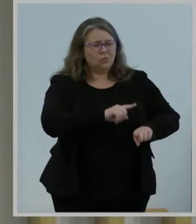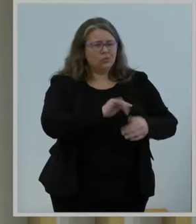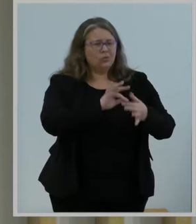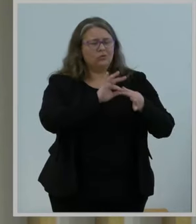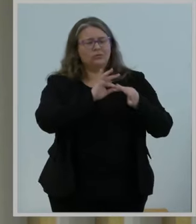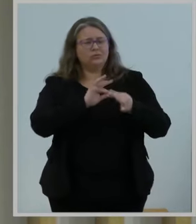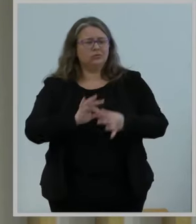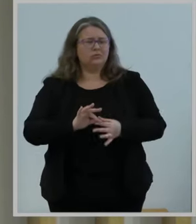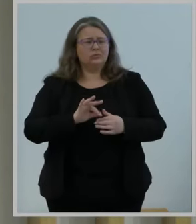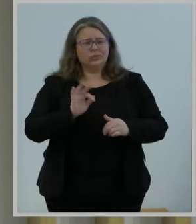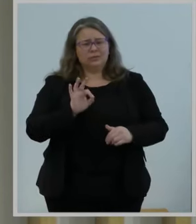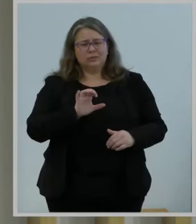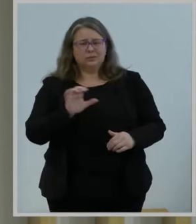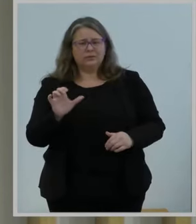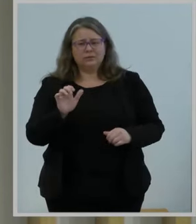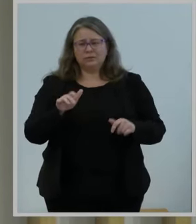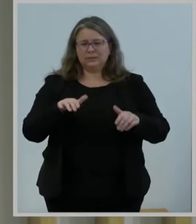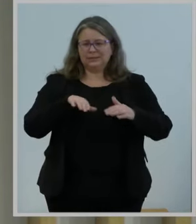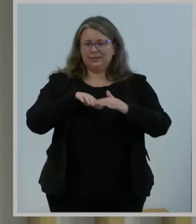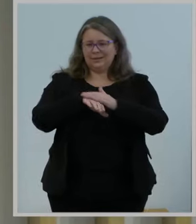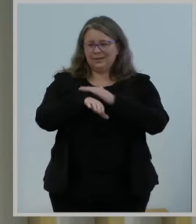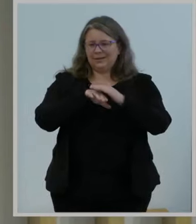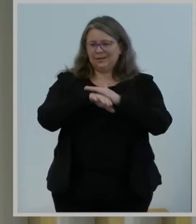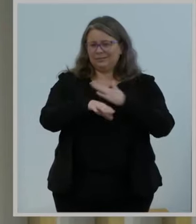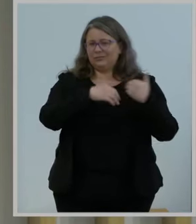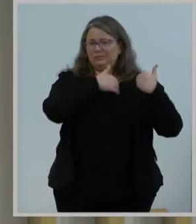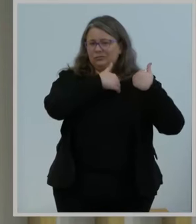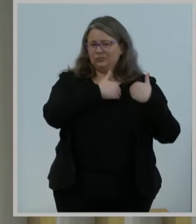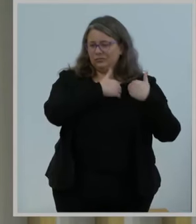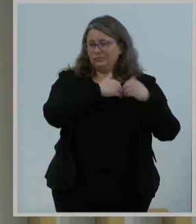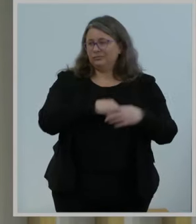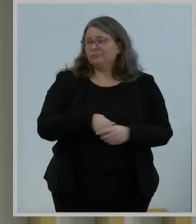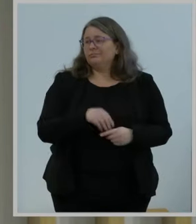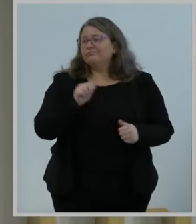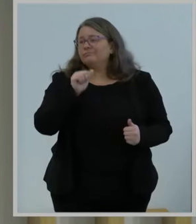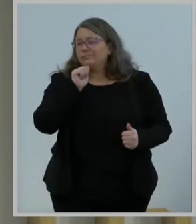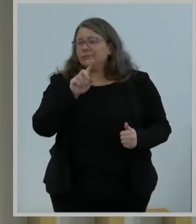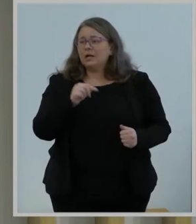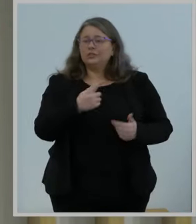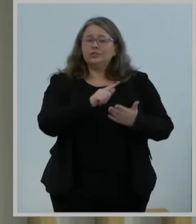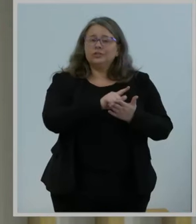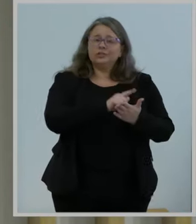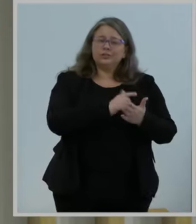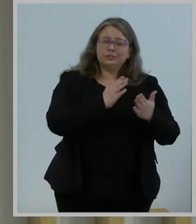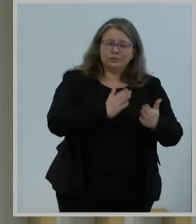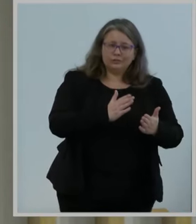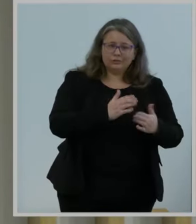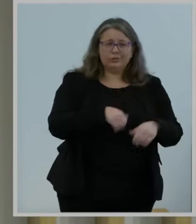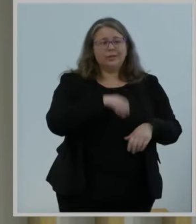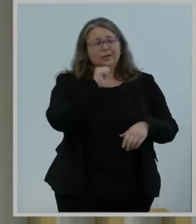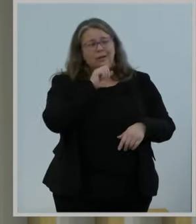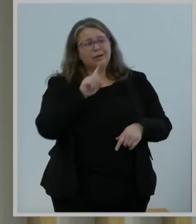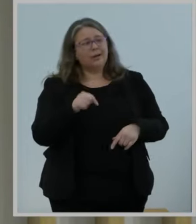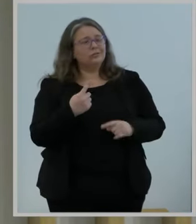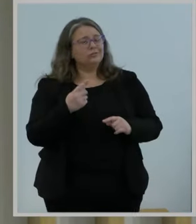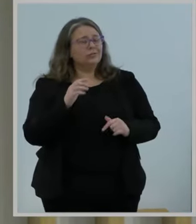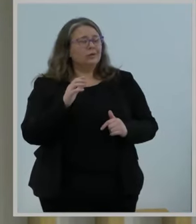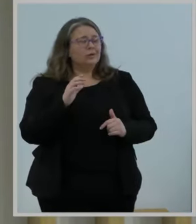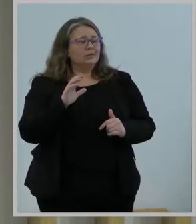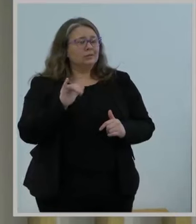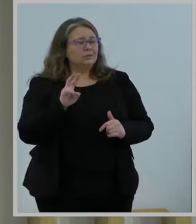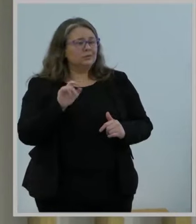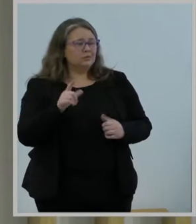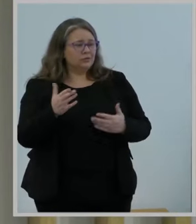He wasn't just an exceptional attorney and civil servant. He was a kind, patient, and selfless teacher. He was always